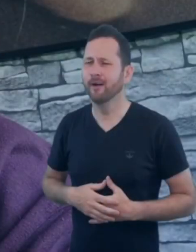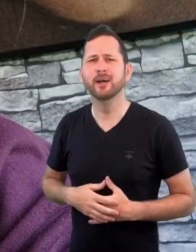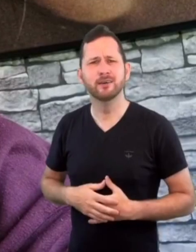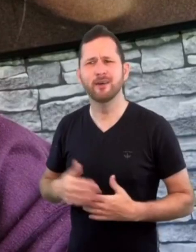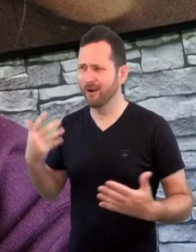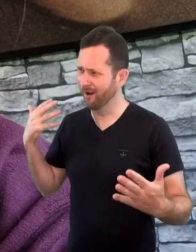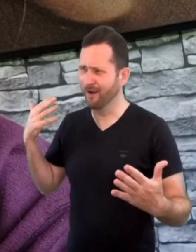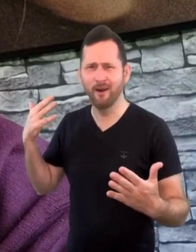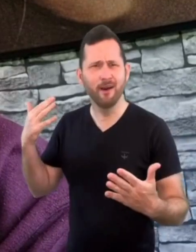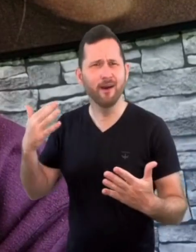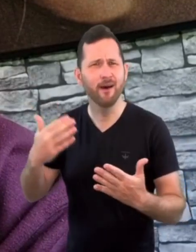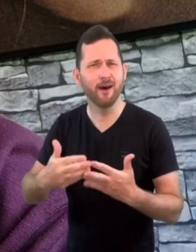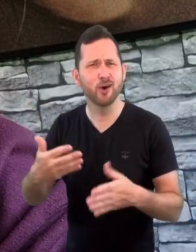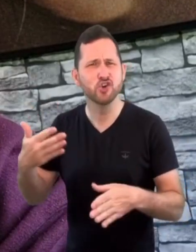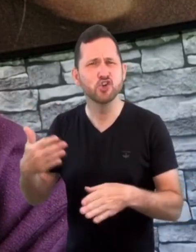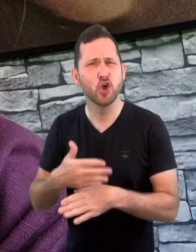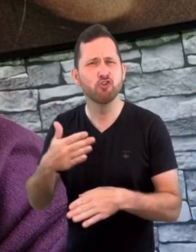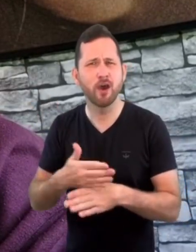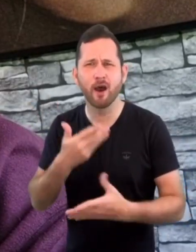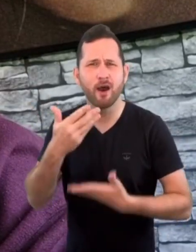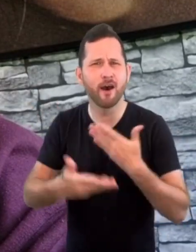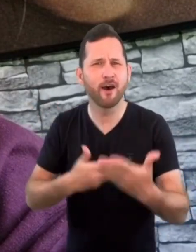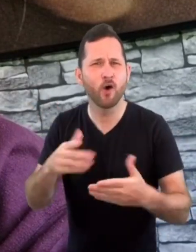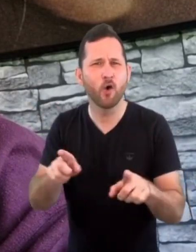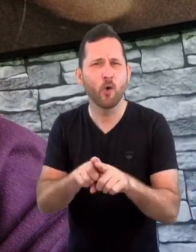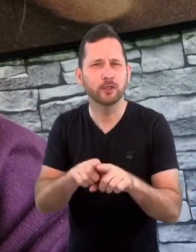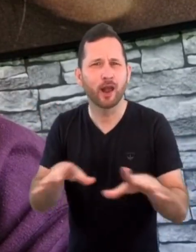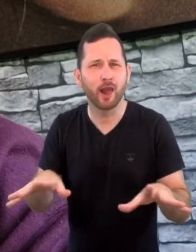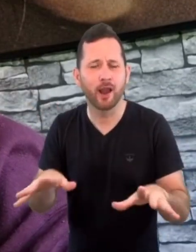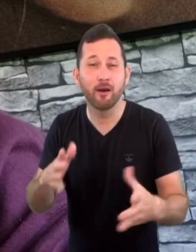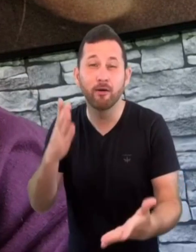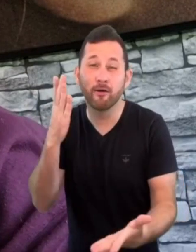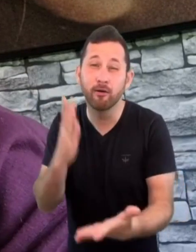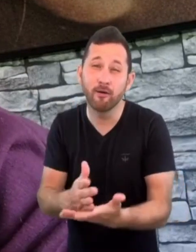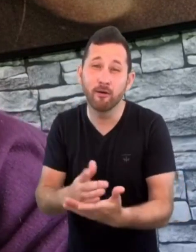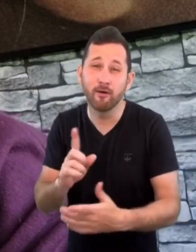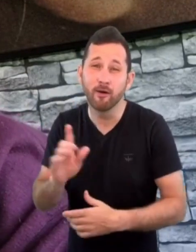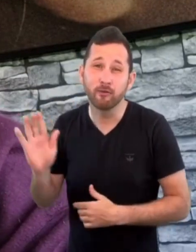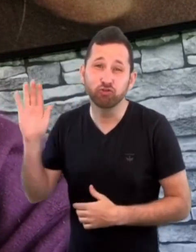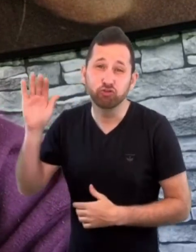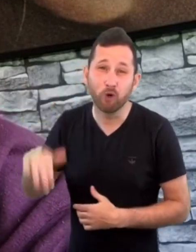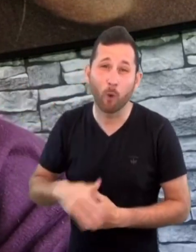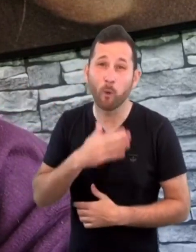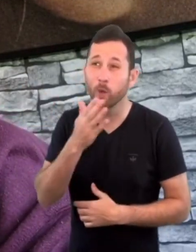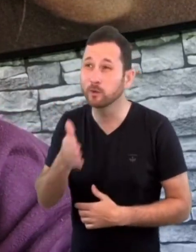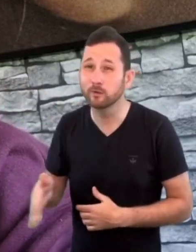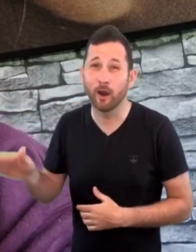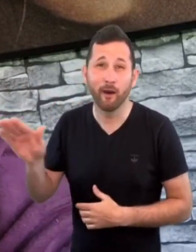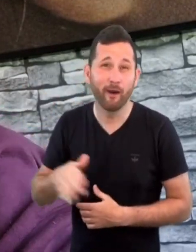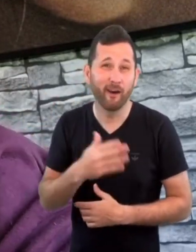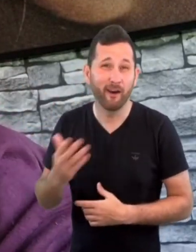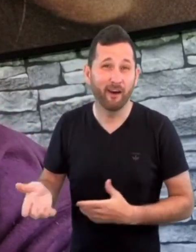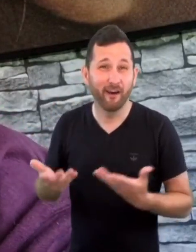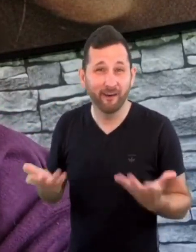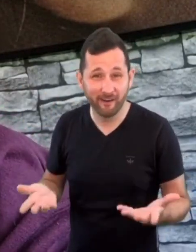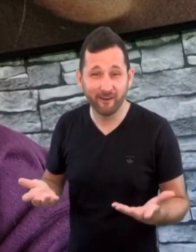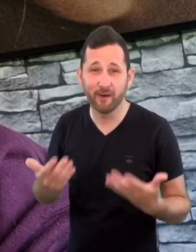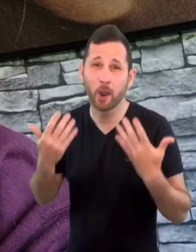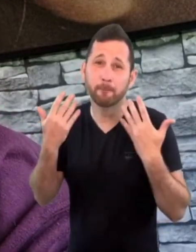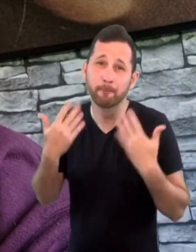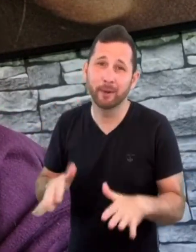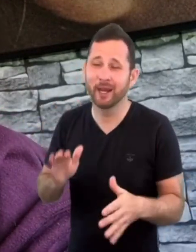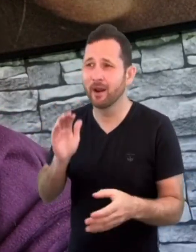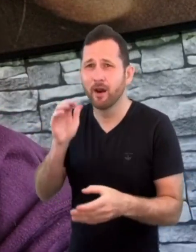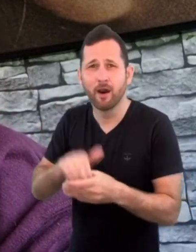My career so far has been a roller coaster. That's the only way I can describe it. You know, various different sports